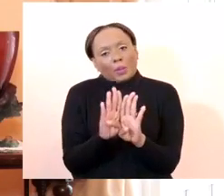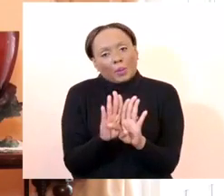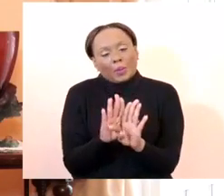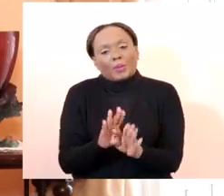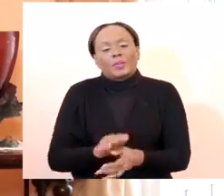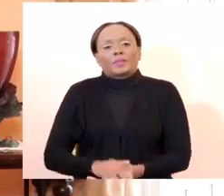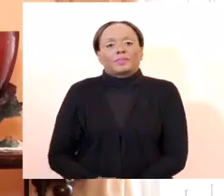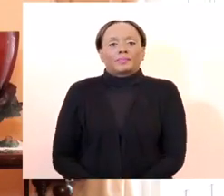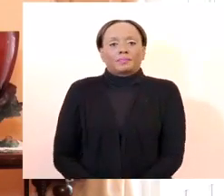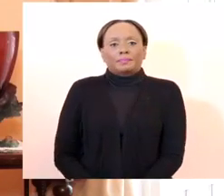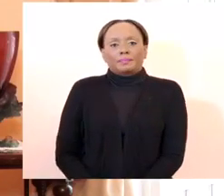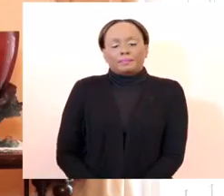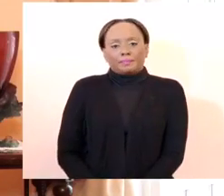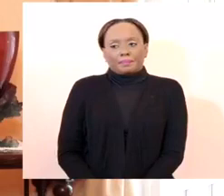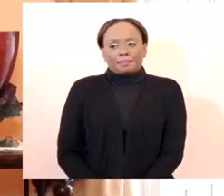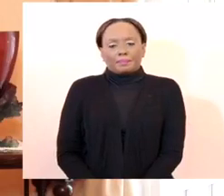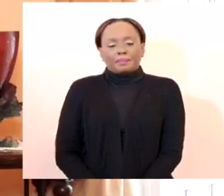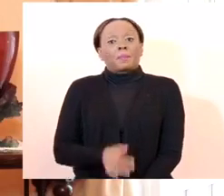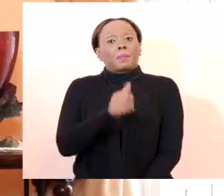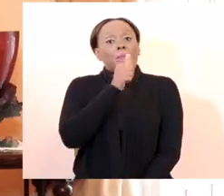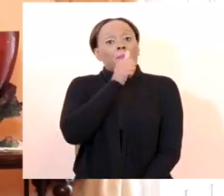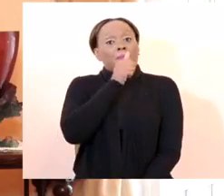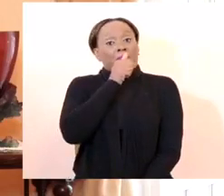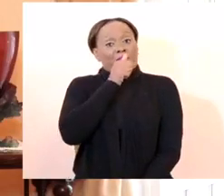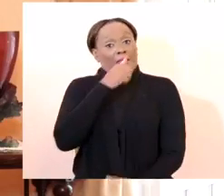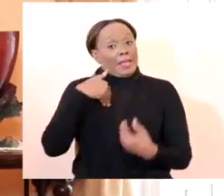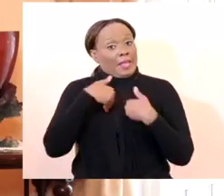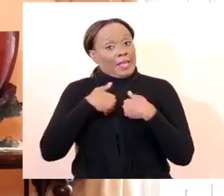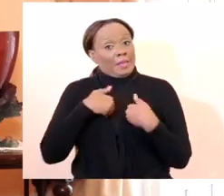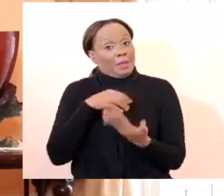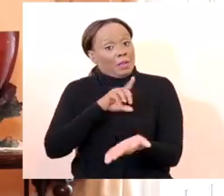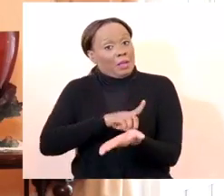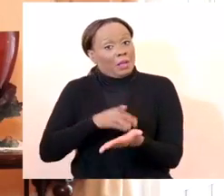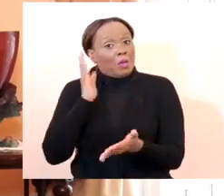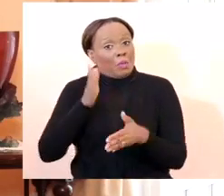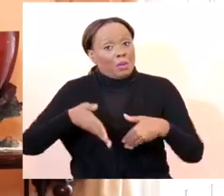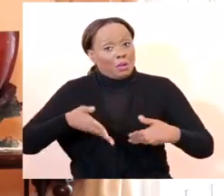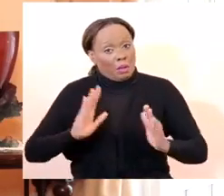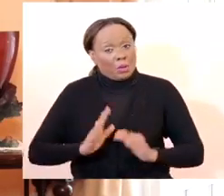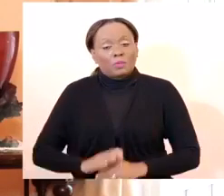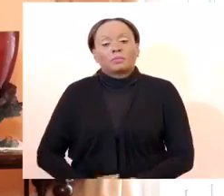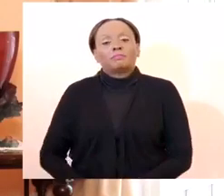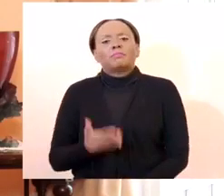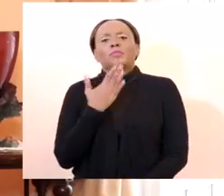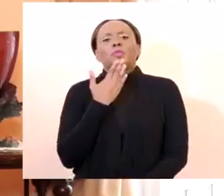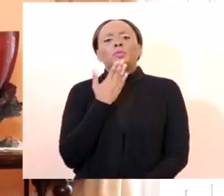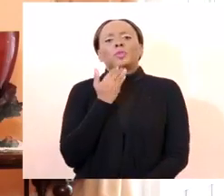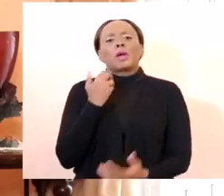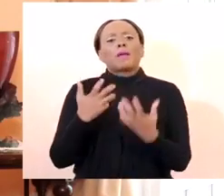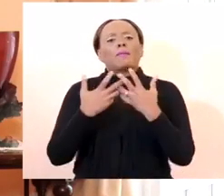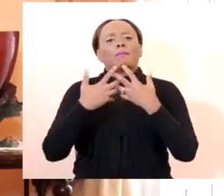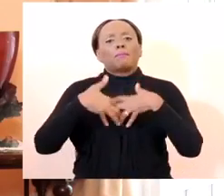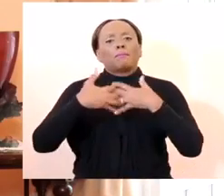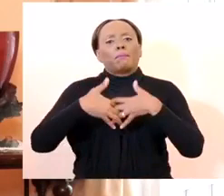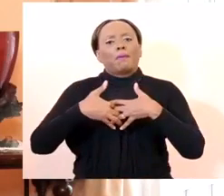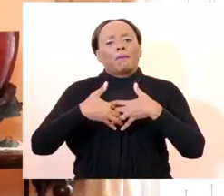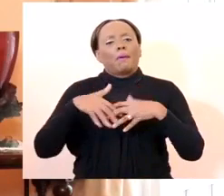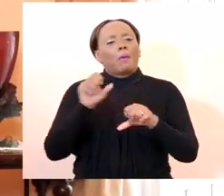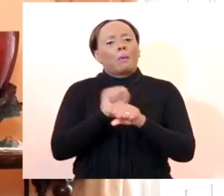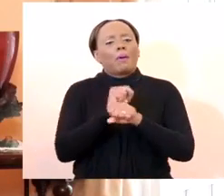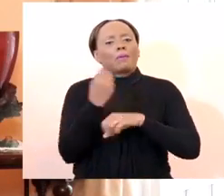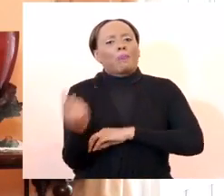Private veterinary services will be allowed to operate as needed. Sugar factories will be allowed to operate for the entire day.